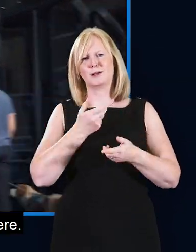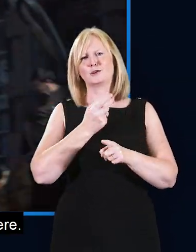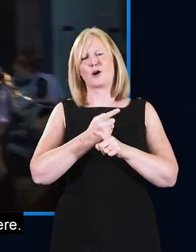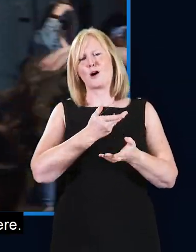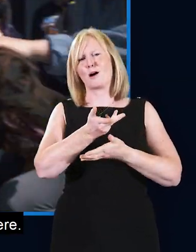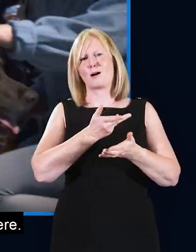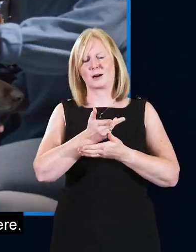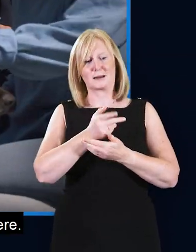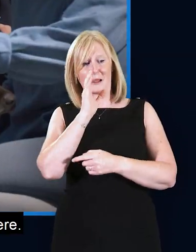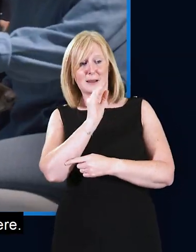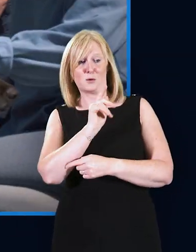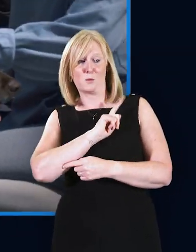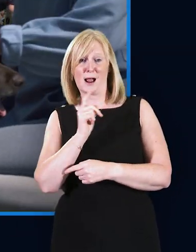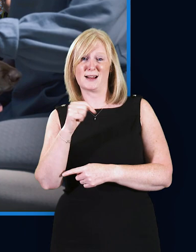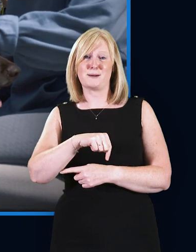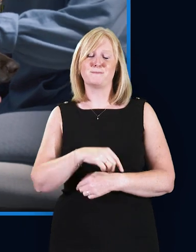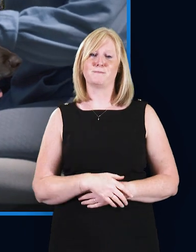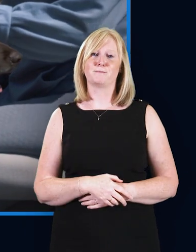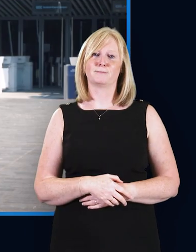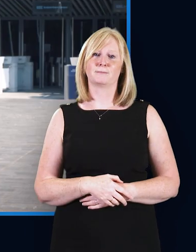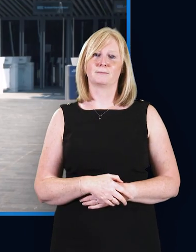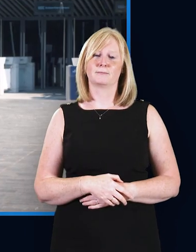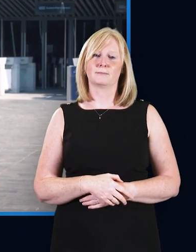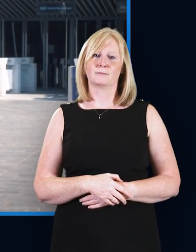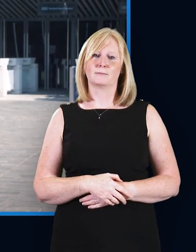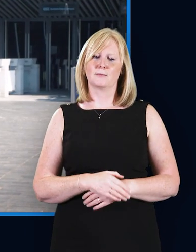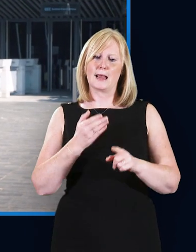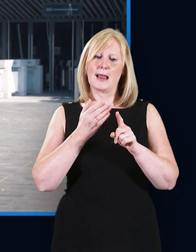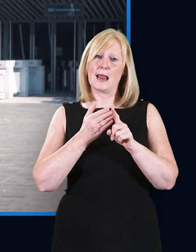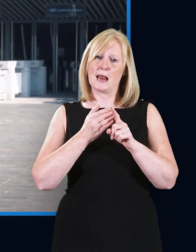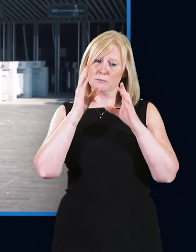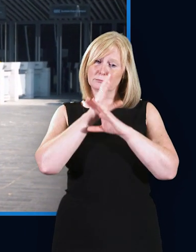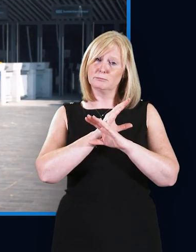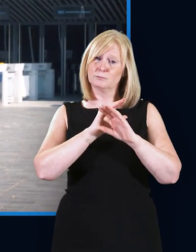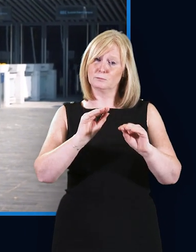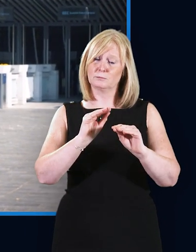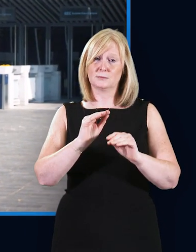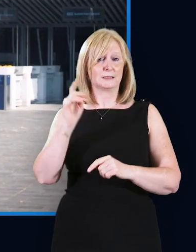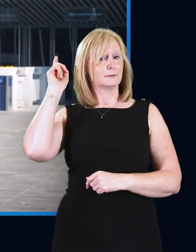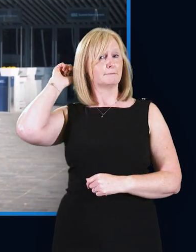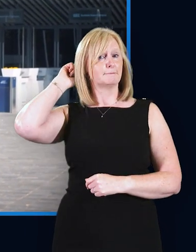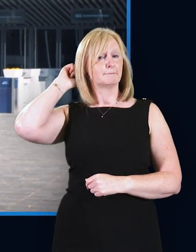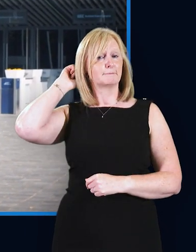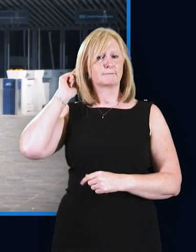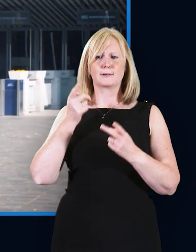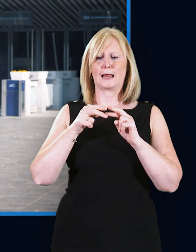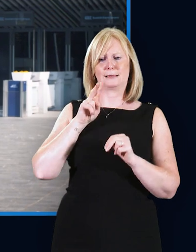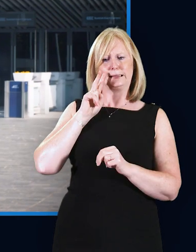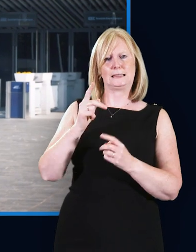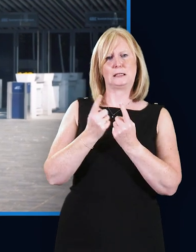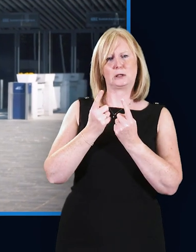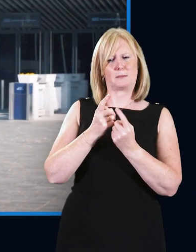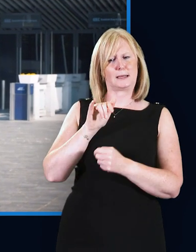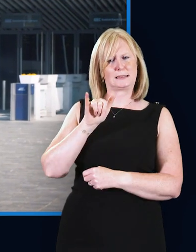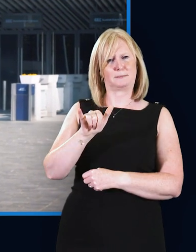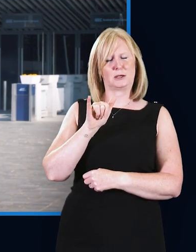let them know exactly why they're there. The purpose of this is to remind everyone to be vigilant and report anything suspicious or